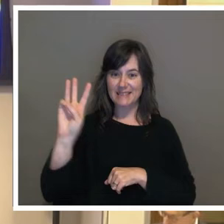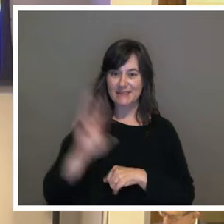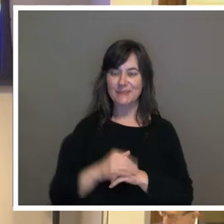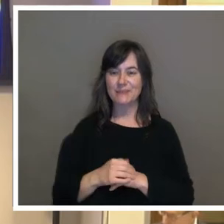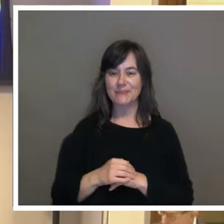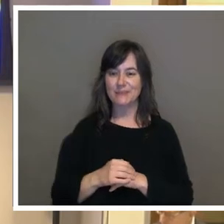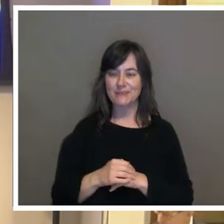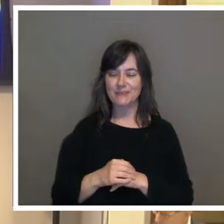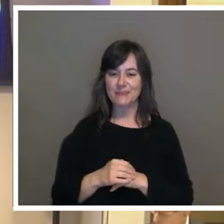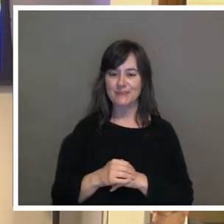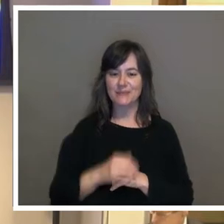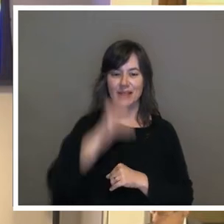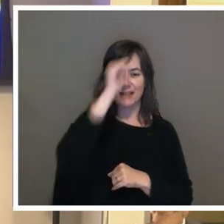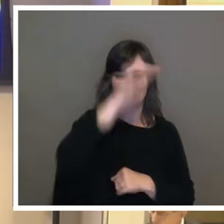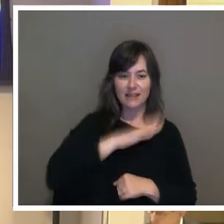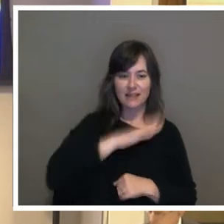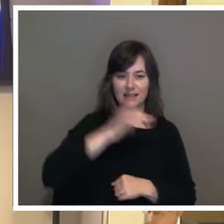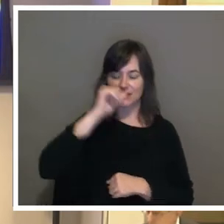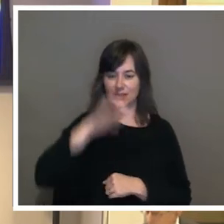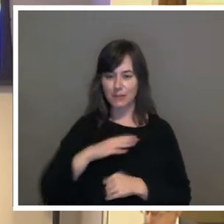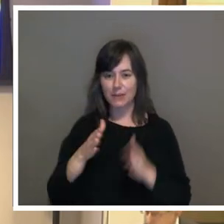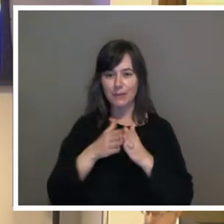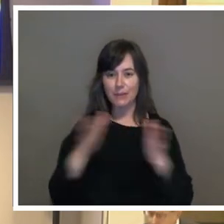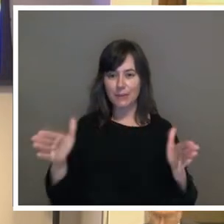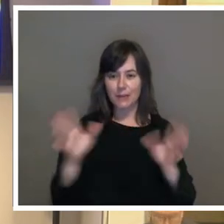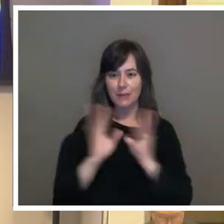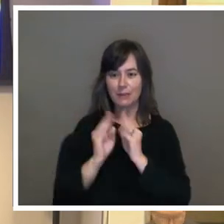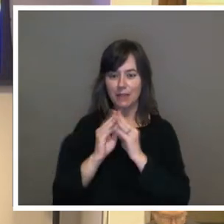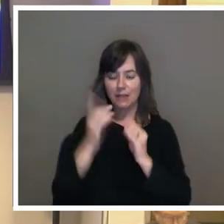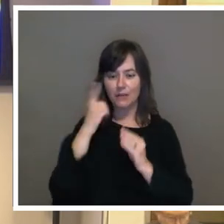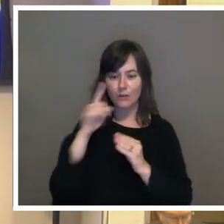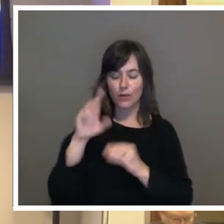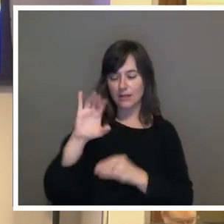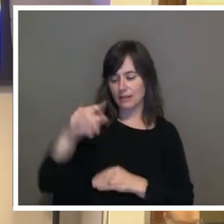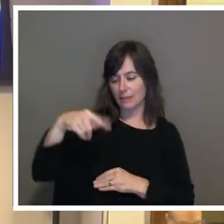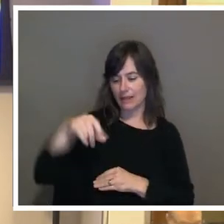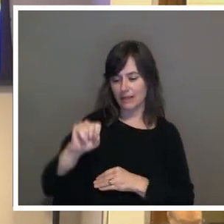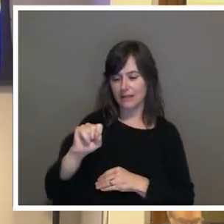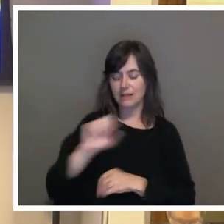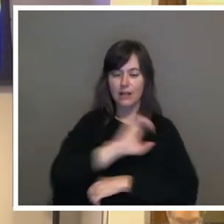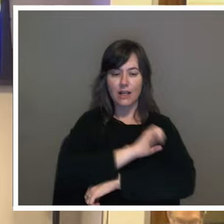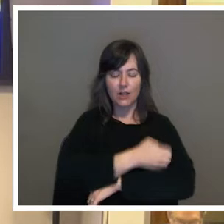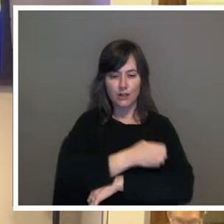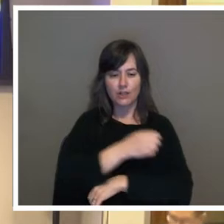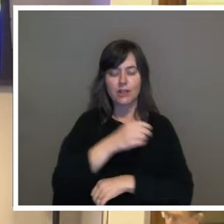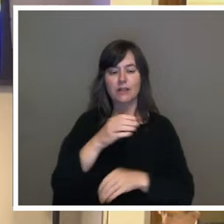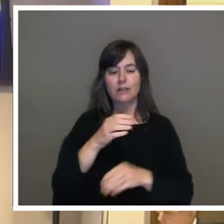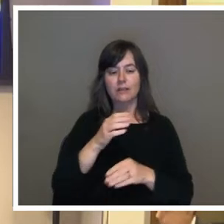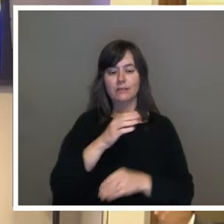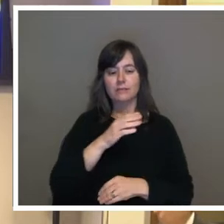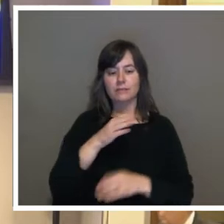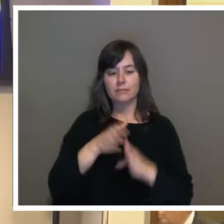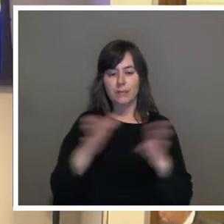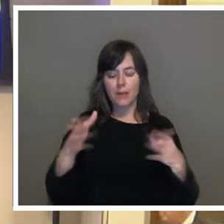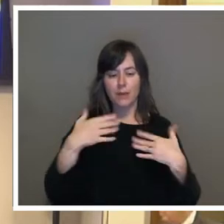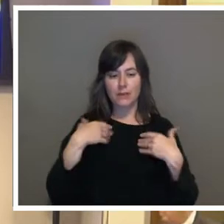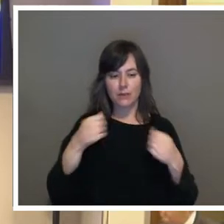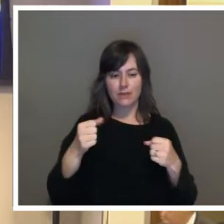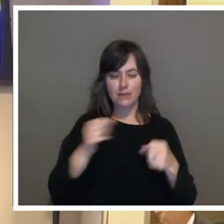Ladies and gentlemen, this public meeting of the CPS Energy Board of Trustees is hereby called to order. Ms. Ramirez, would you please call the roll?